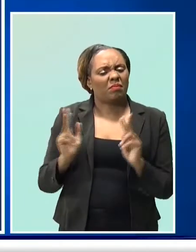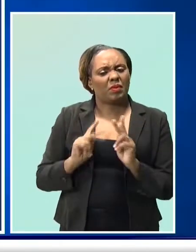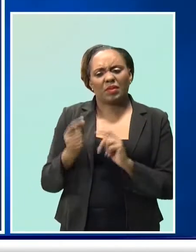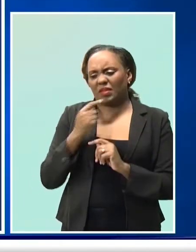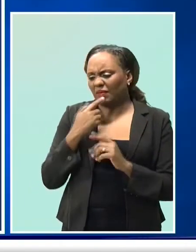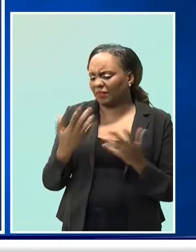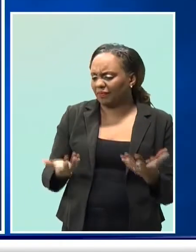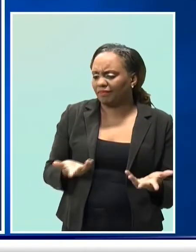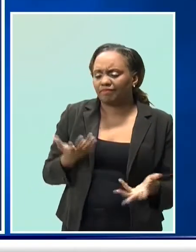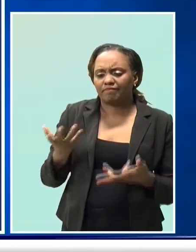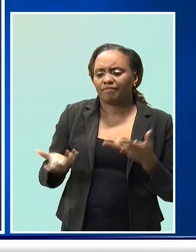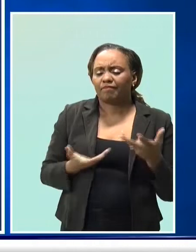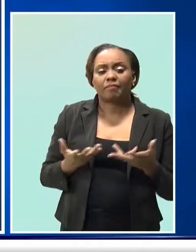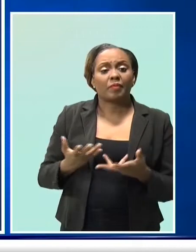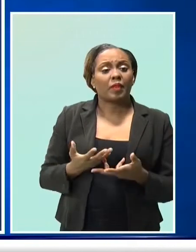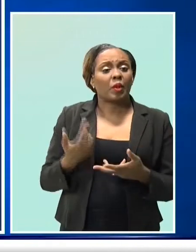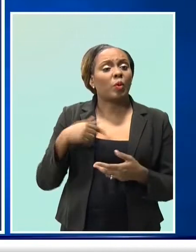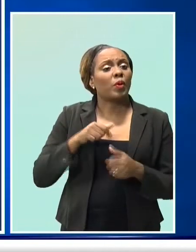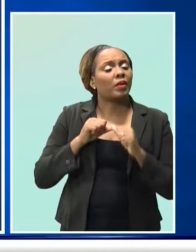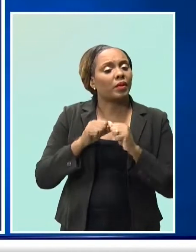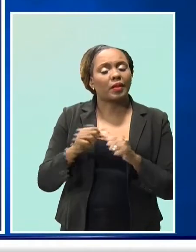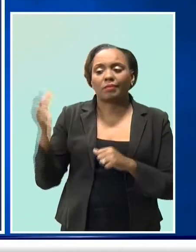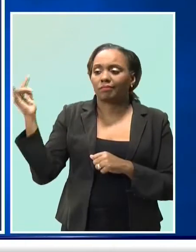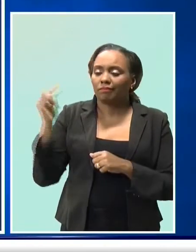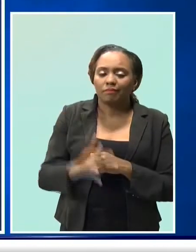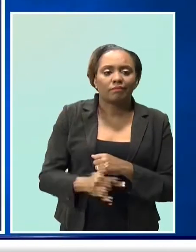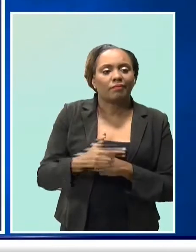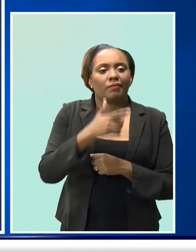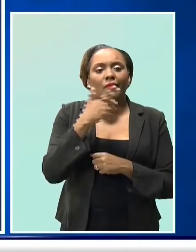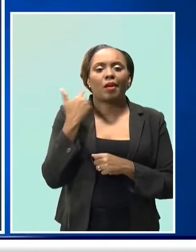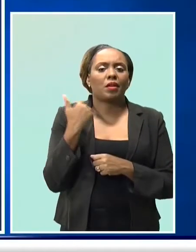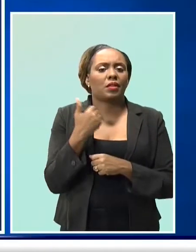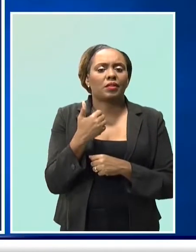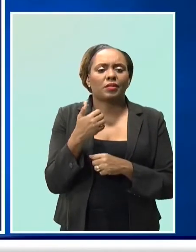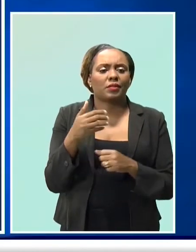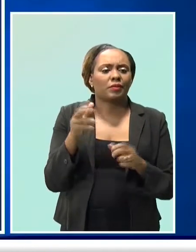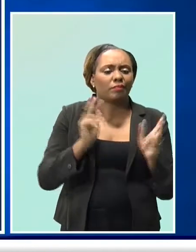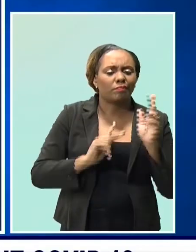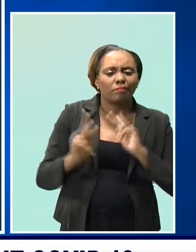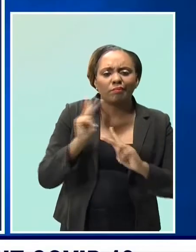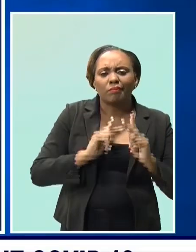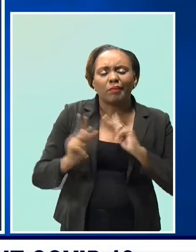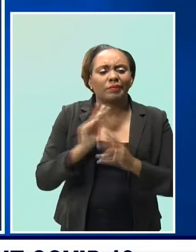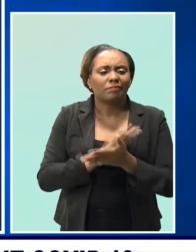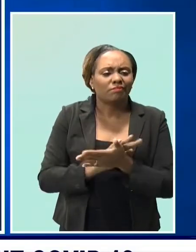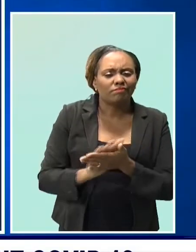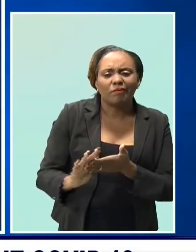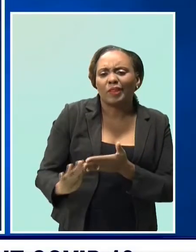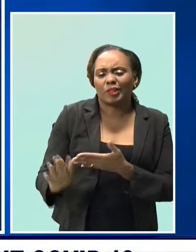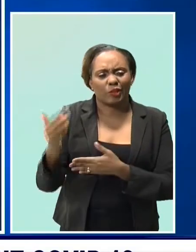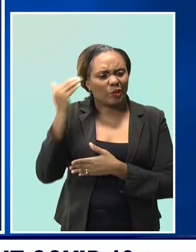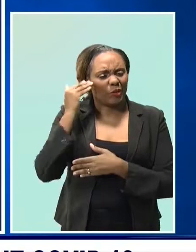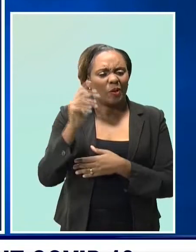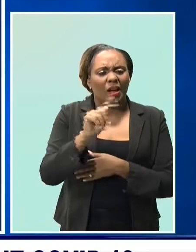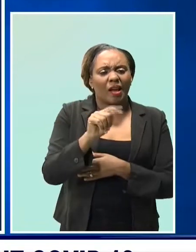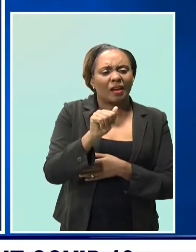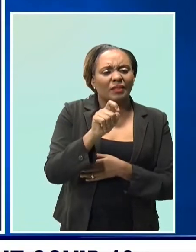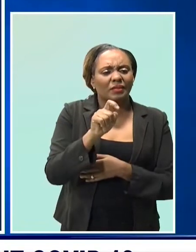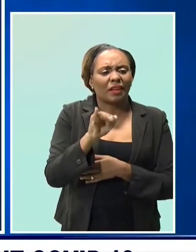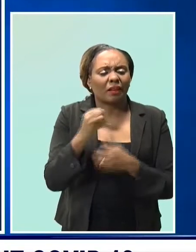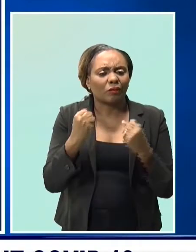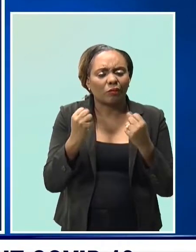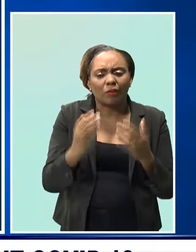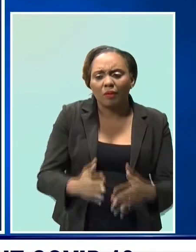that are the reasons why they actually come to the island. And so we know that they are on the front line. We know there are taxi drivers,